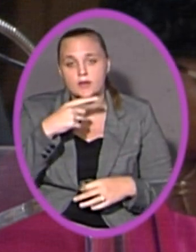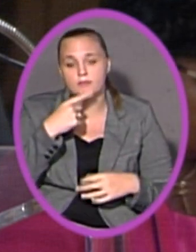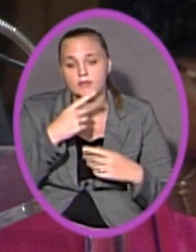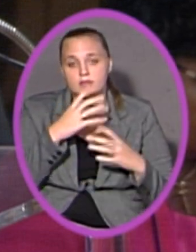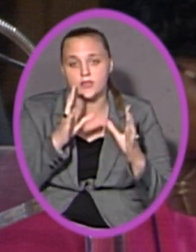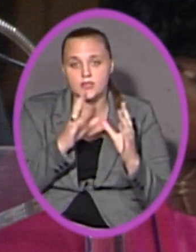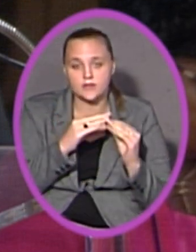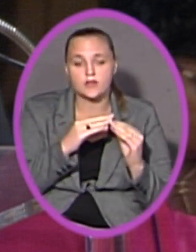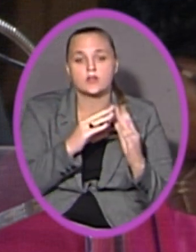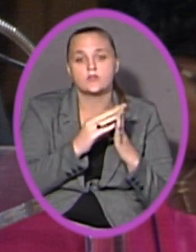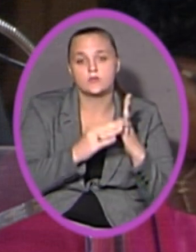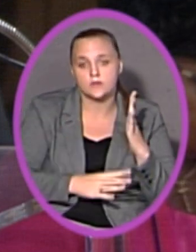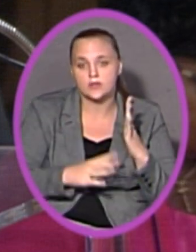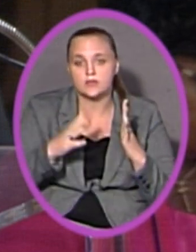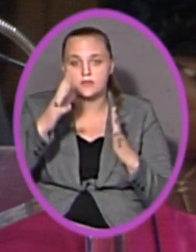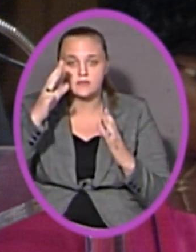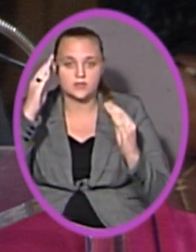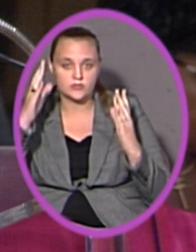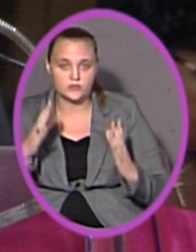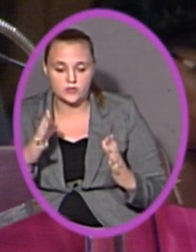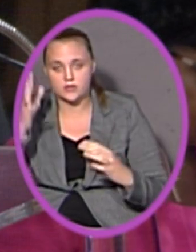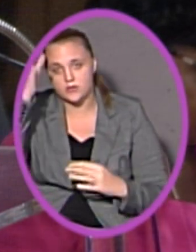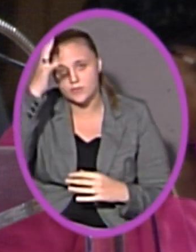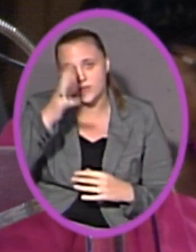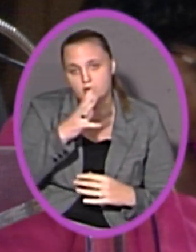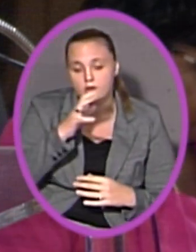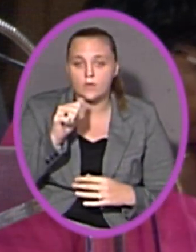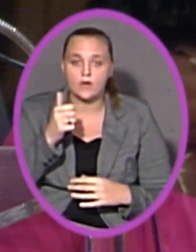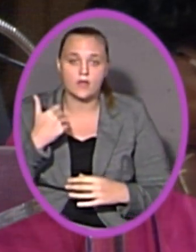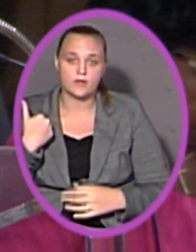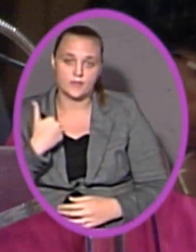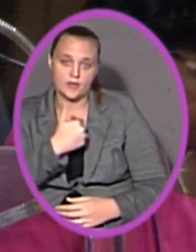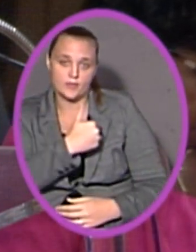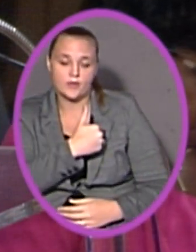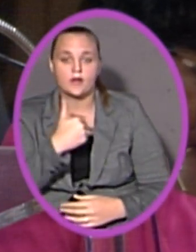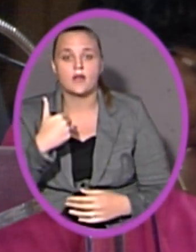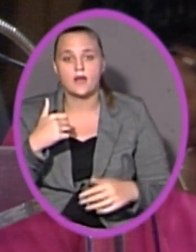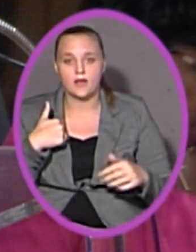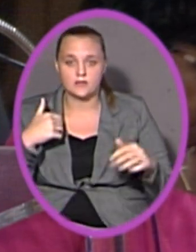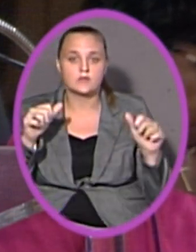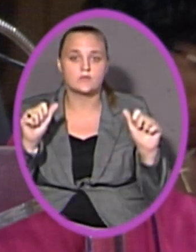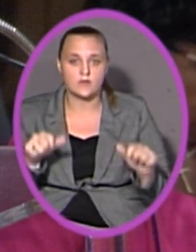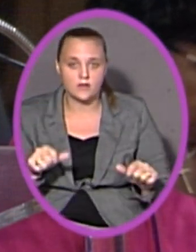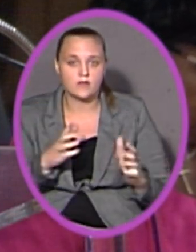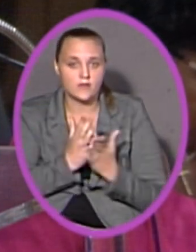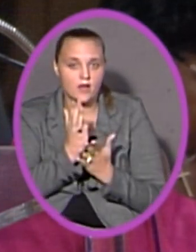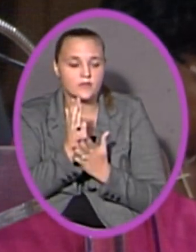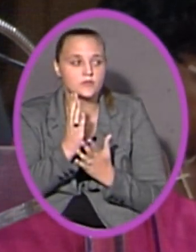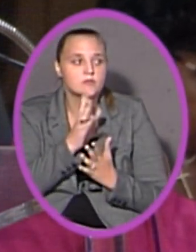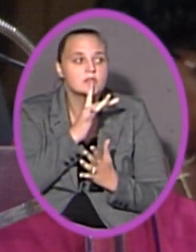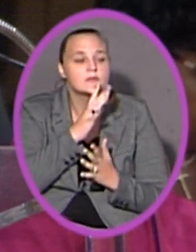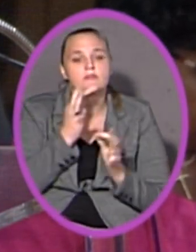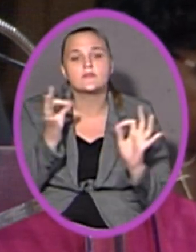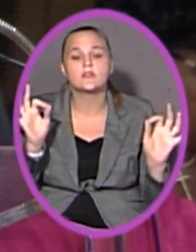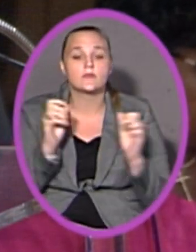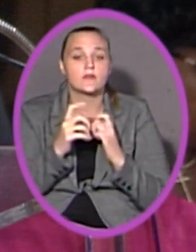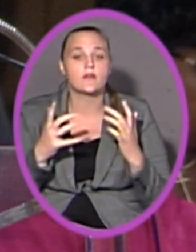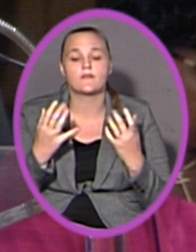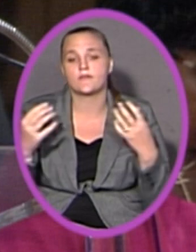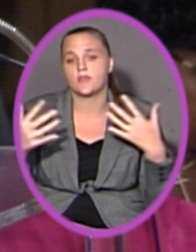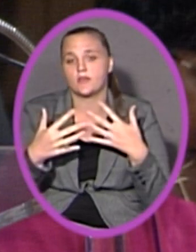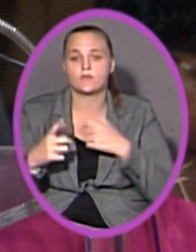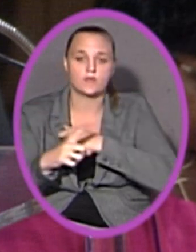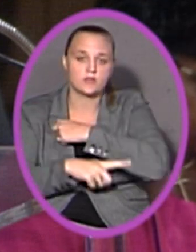teacher, parent or other member of our community has that unalienable right to speak freely without fear of punishment or